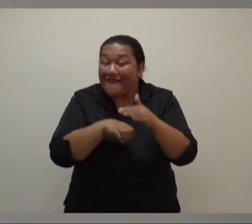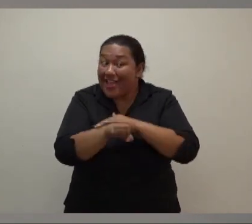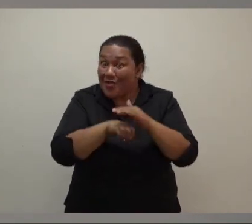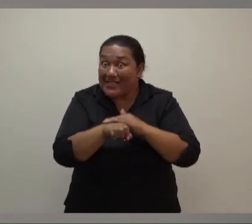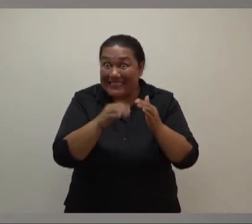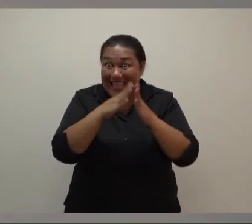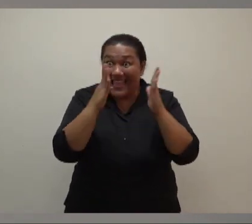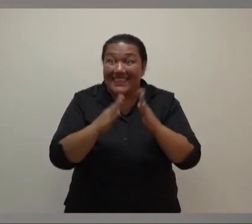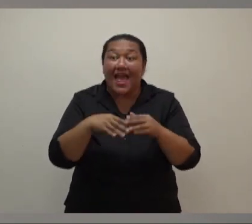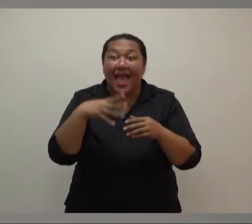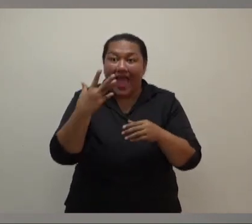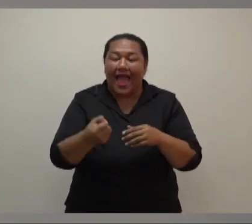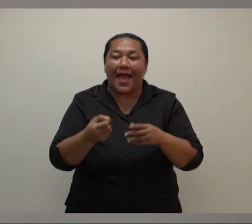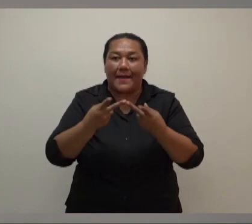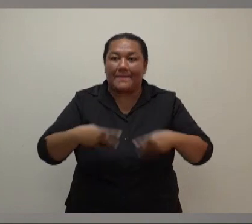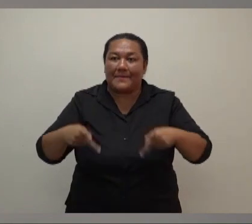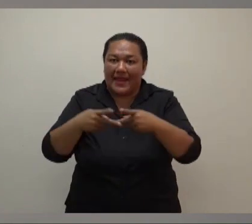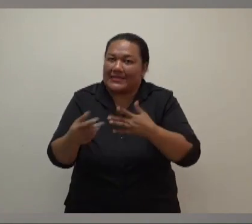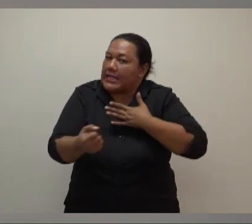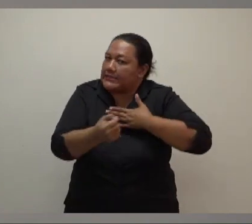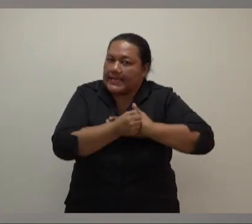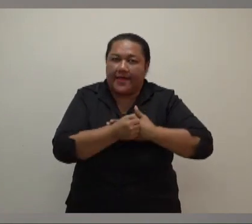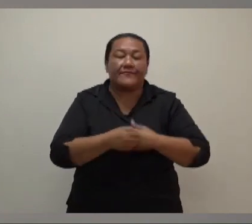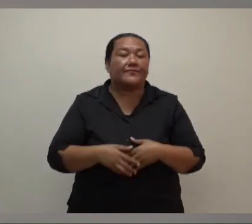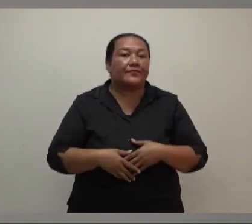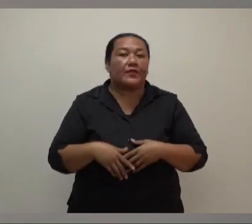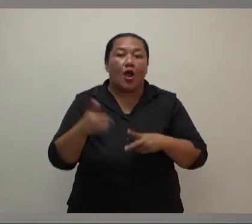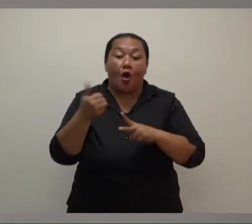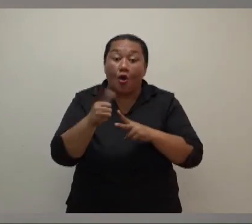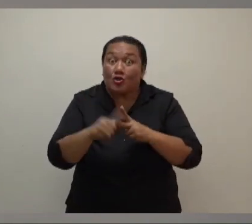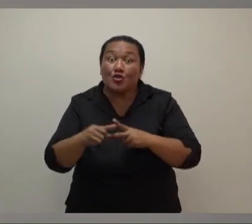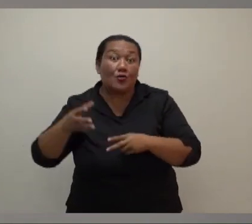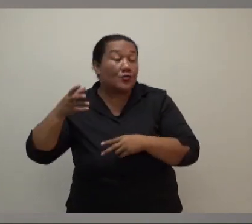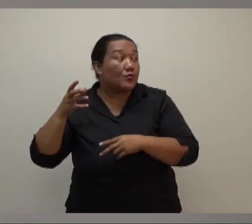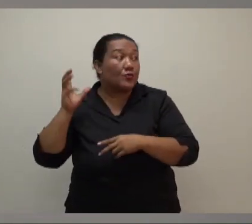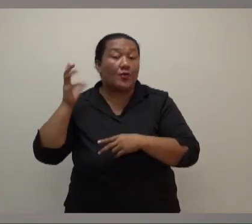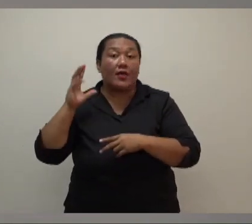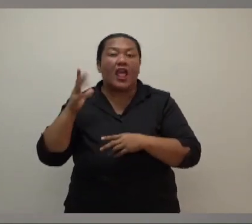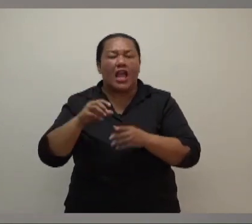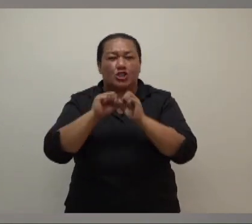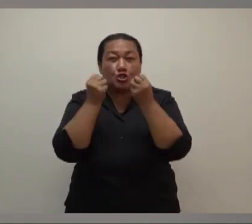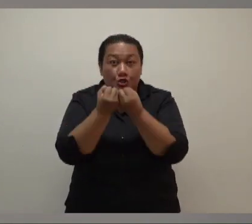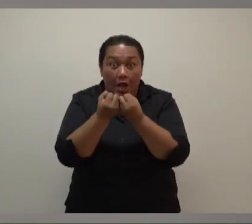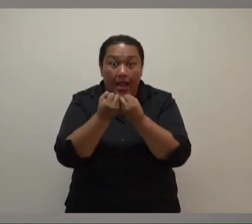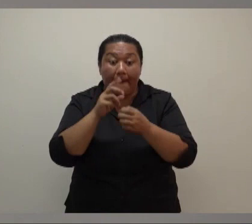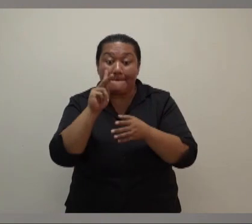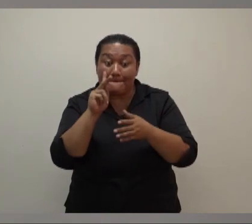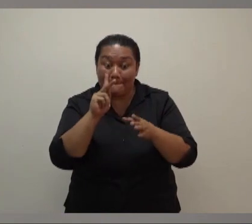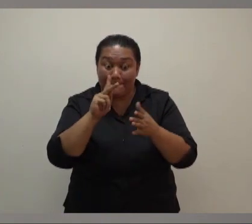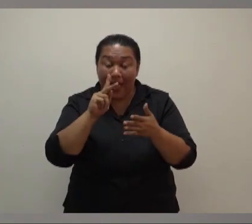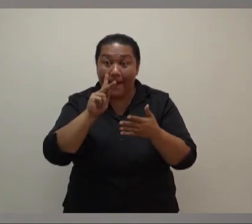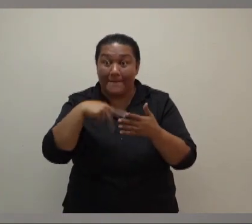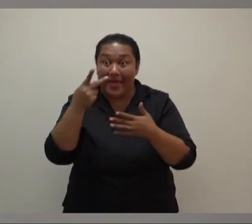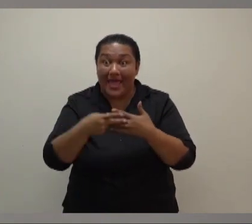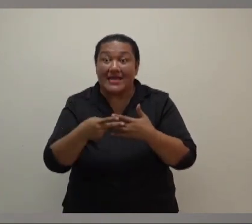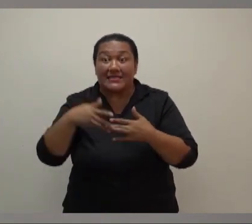The latest weather forecast and advice will be put on television, radio, and on the Fijian government social media pages. And we ask everybody to